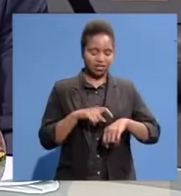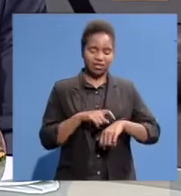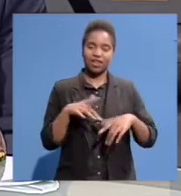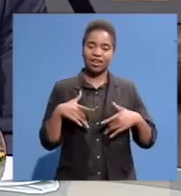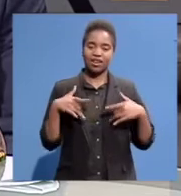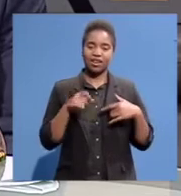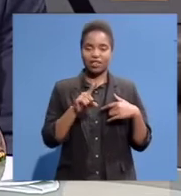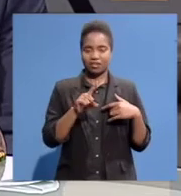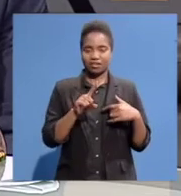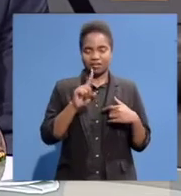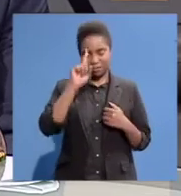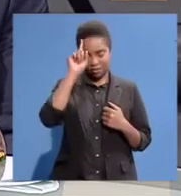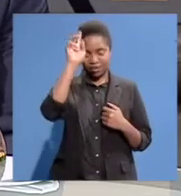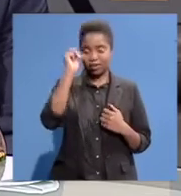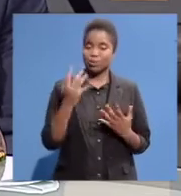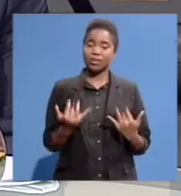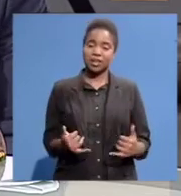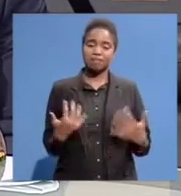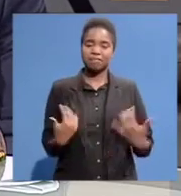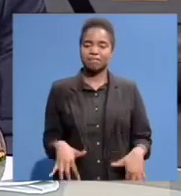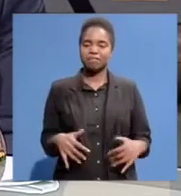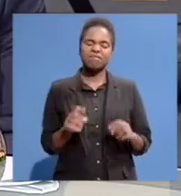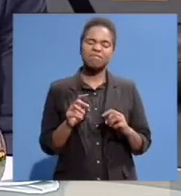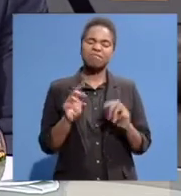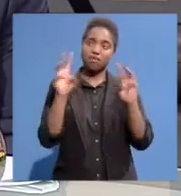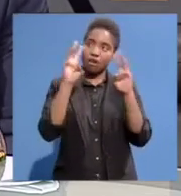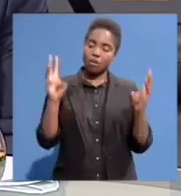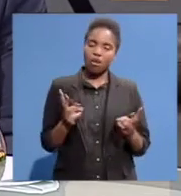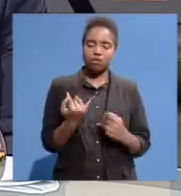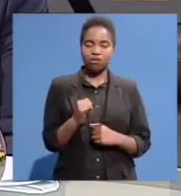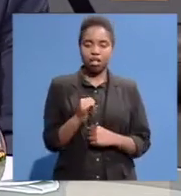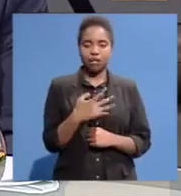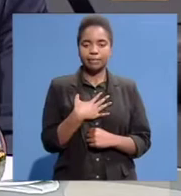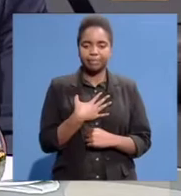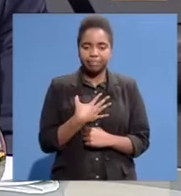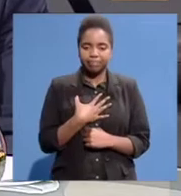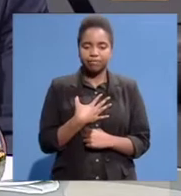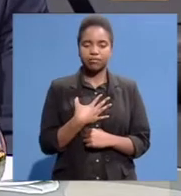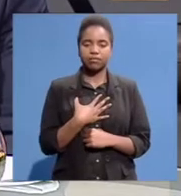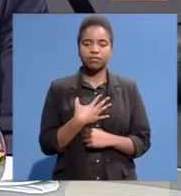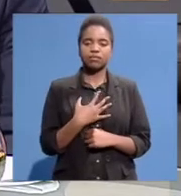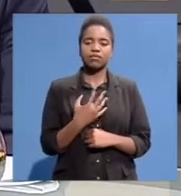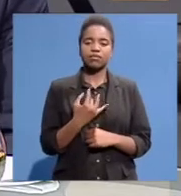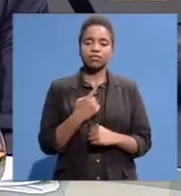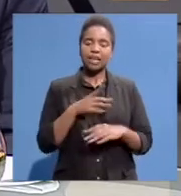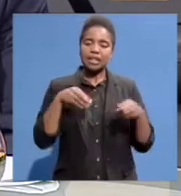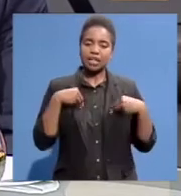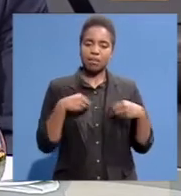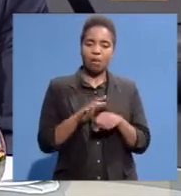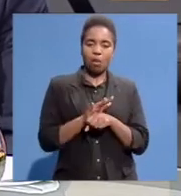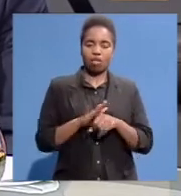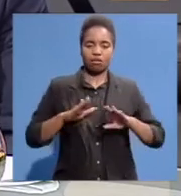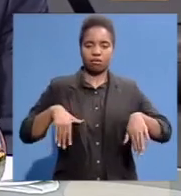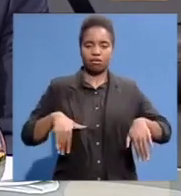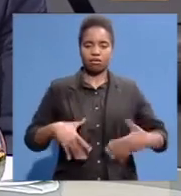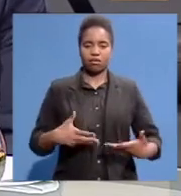Nelson Mandela And today with the world still reacting to Madiba's death And also the tributes that are still pouring in It's impossible